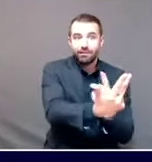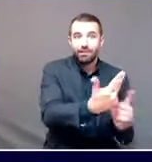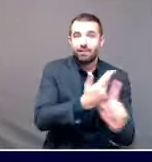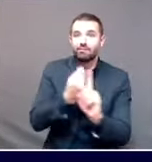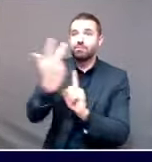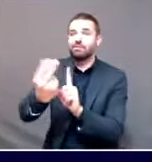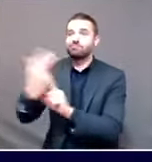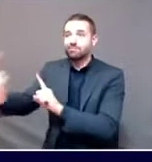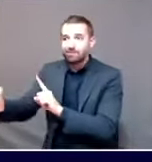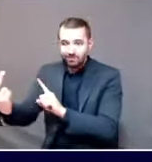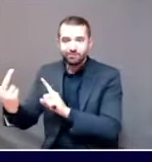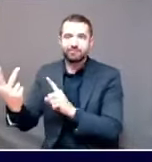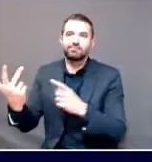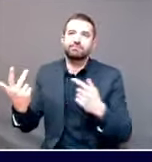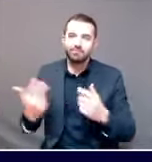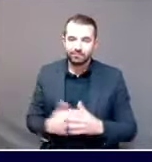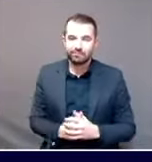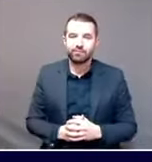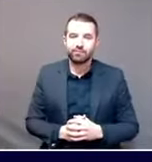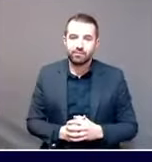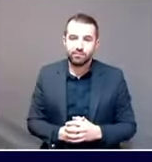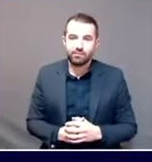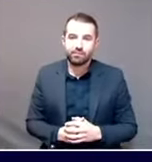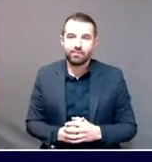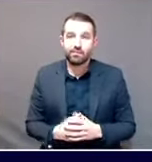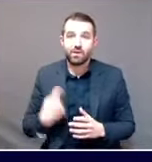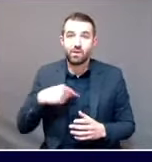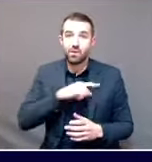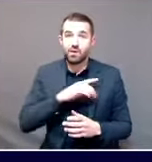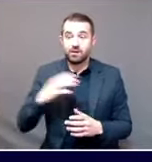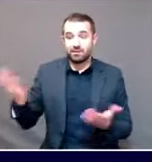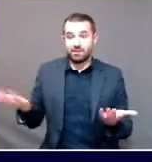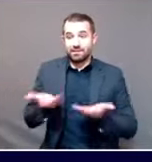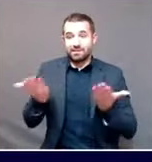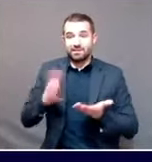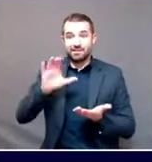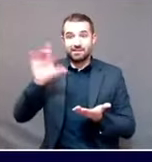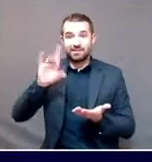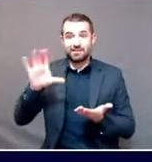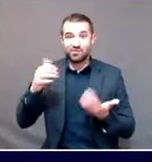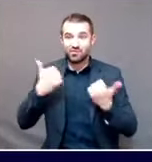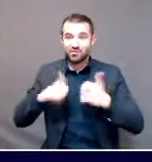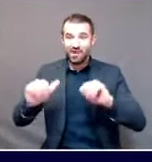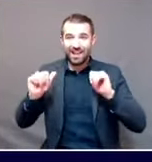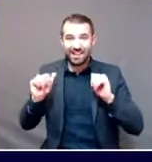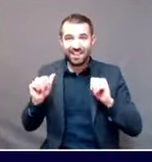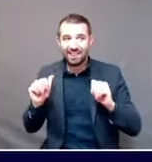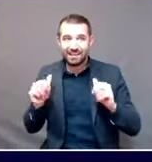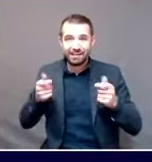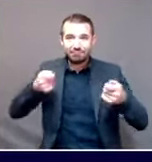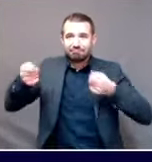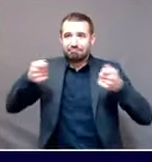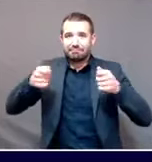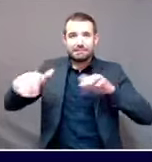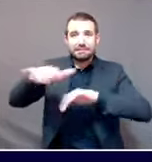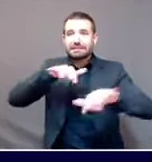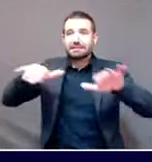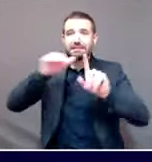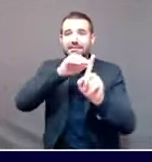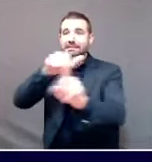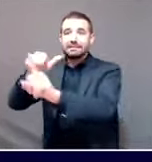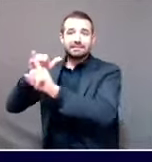We are continuing our efforts to stay on top of things. But as the number of cases has continued to increase